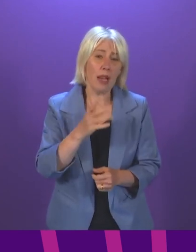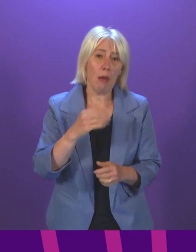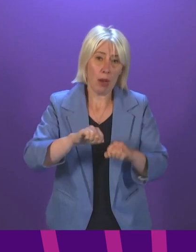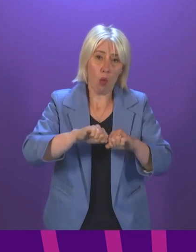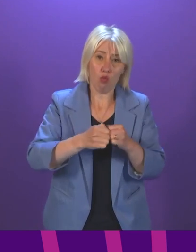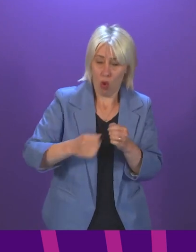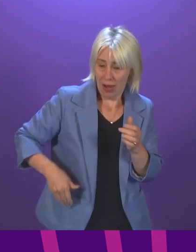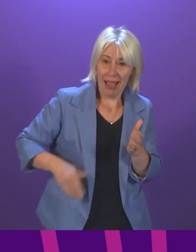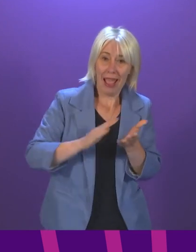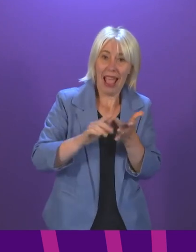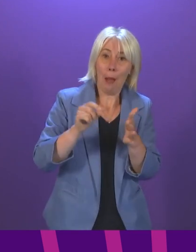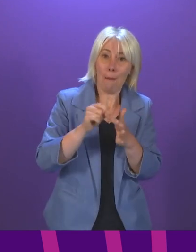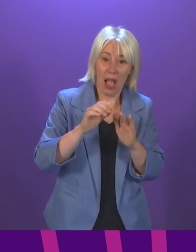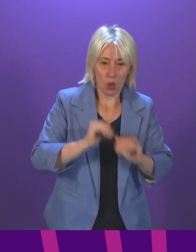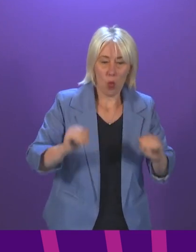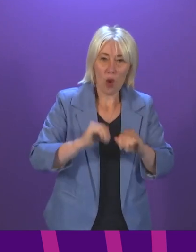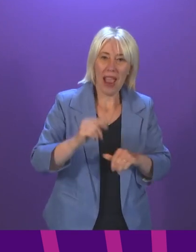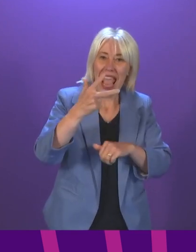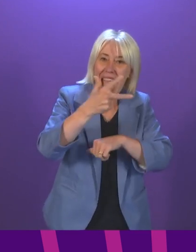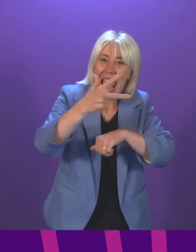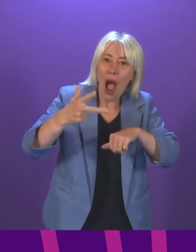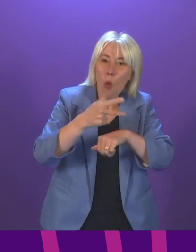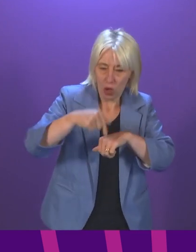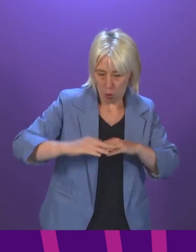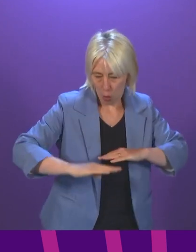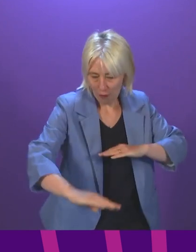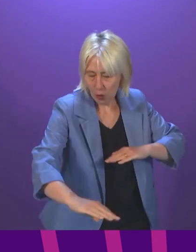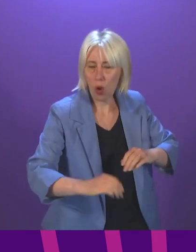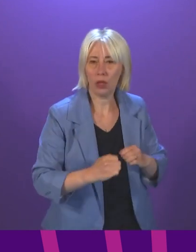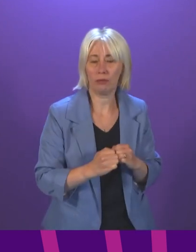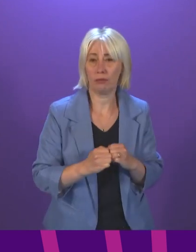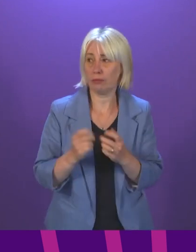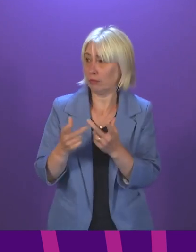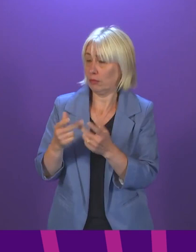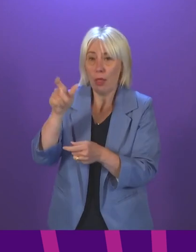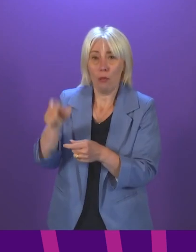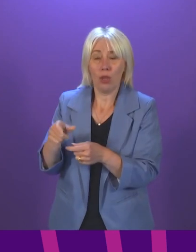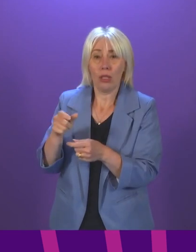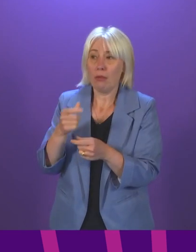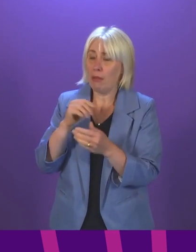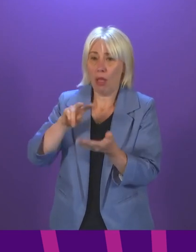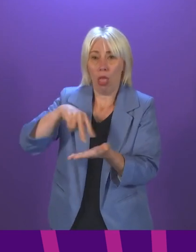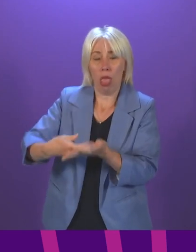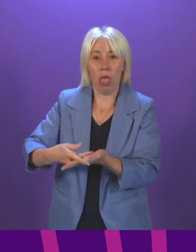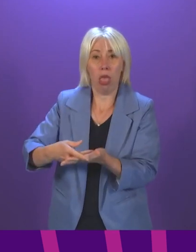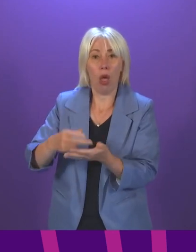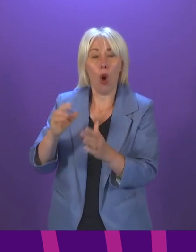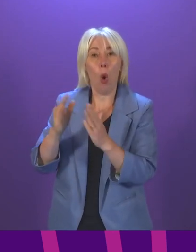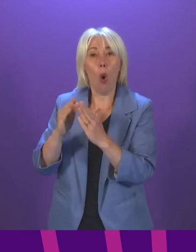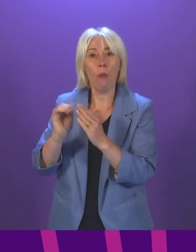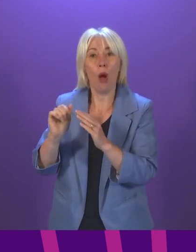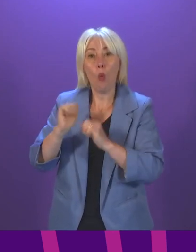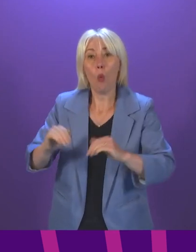wait eight hours on the floor for an ambulance. Gerard Brown collapsed at home and died after waiting 40 hours